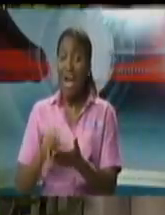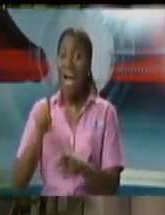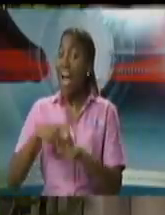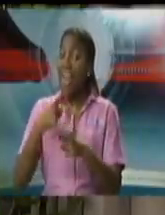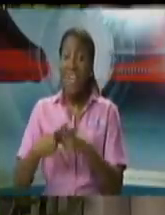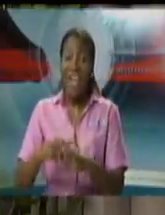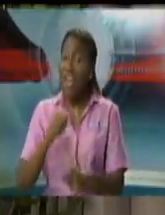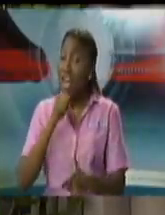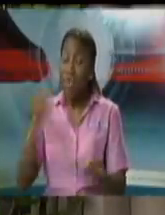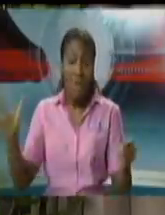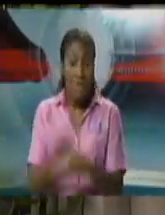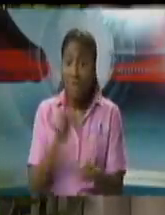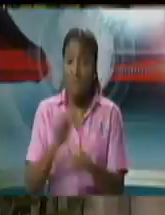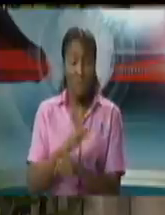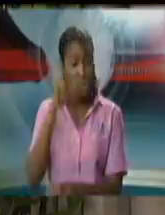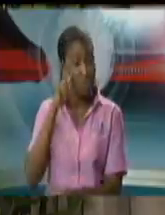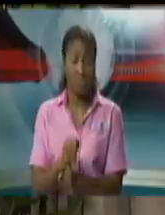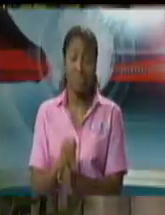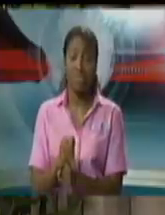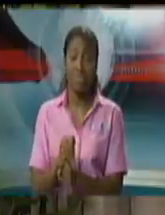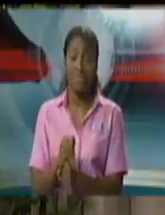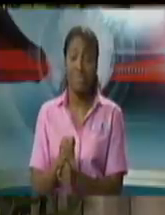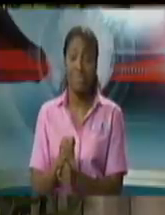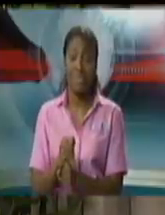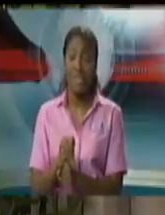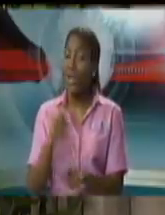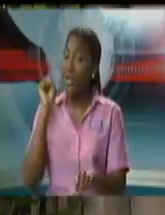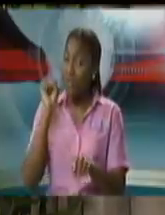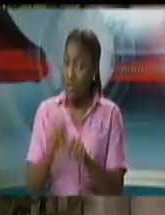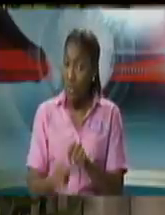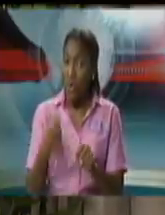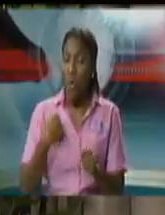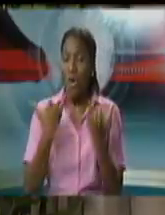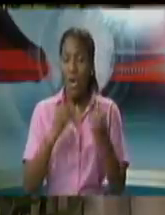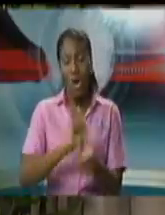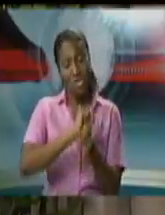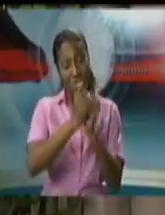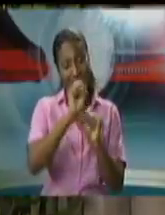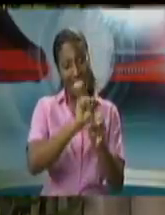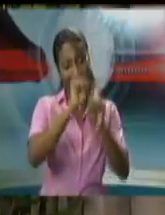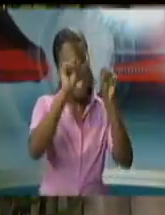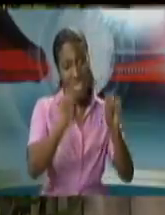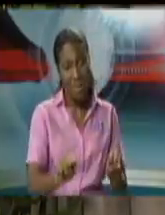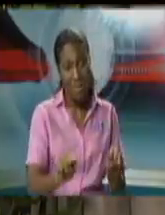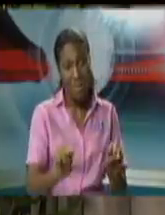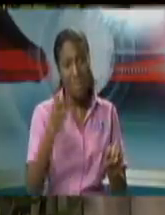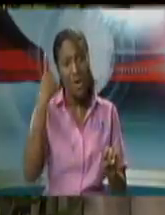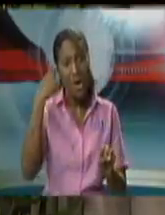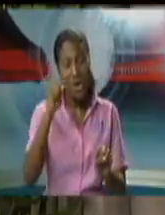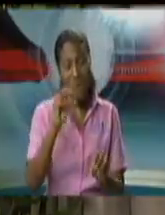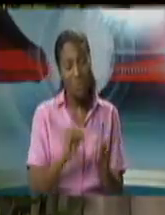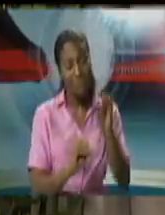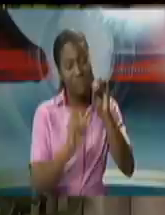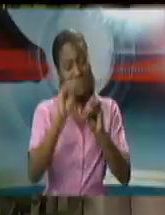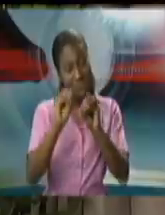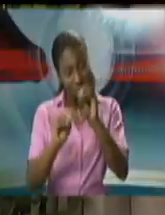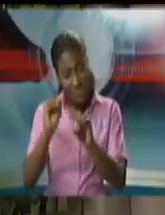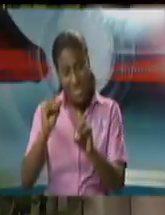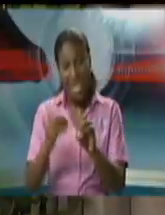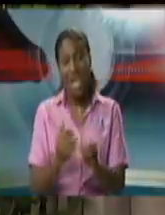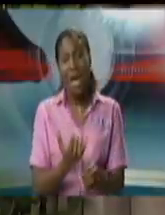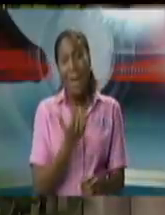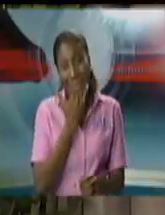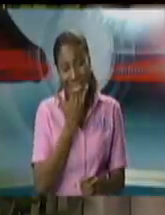unfortunately we've had to adjust the system to try and treat with an unfortunate challenge and